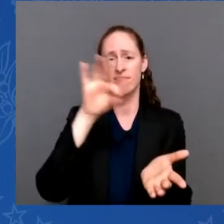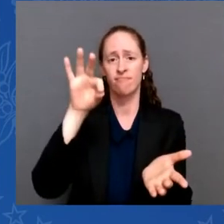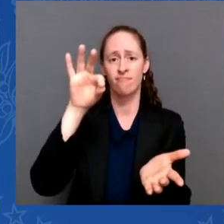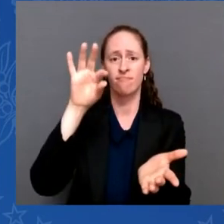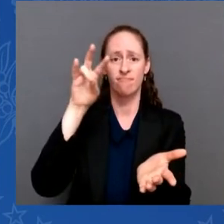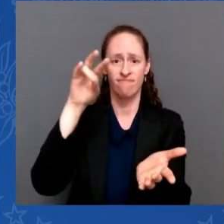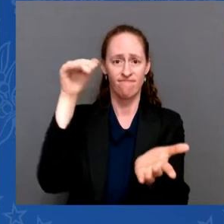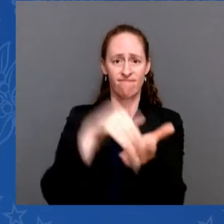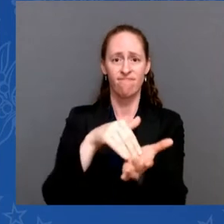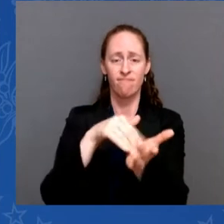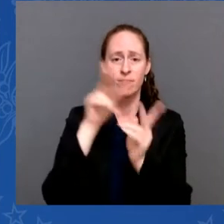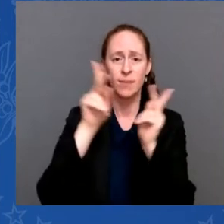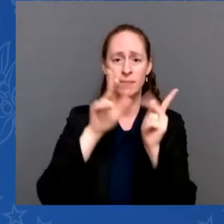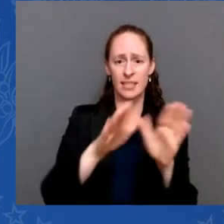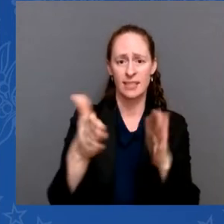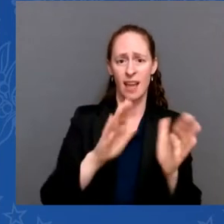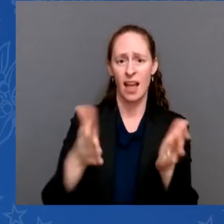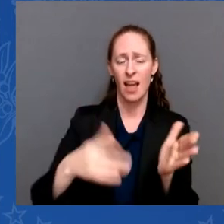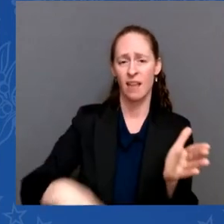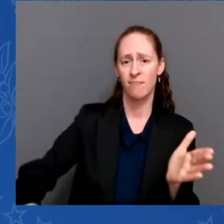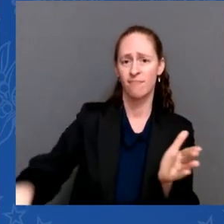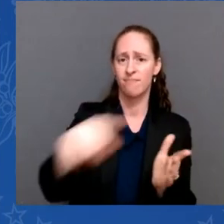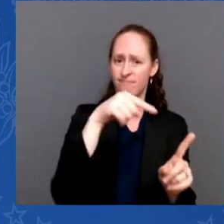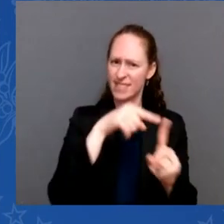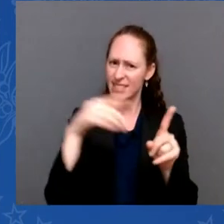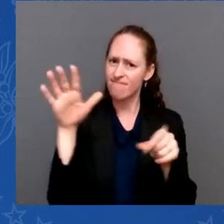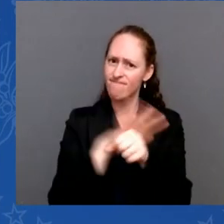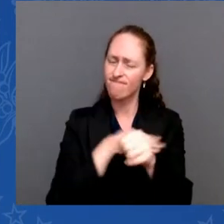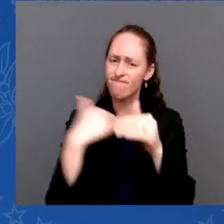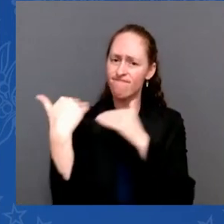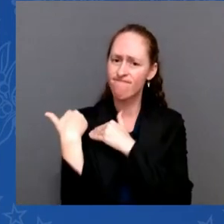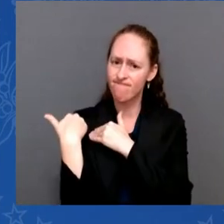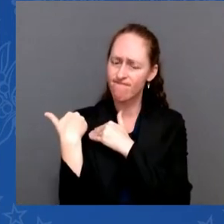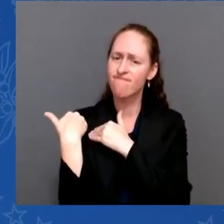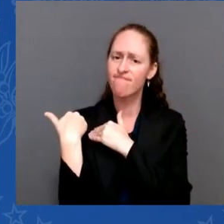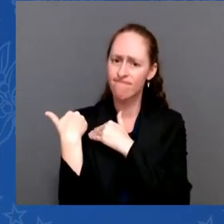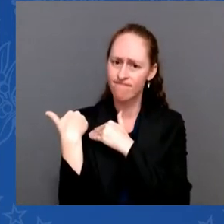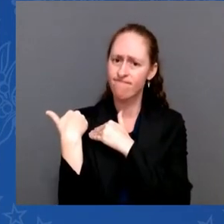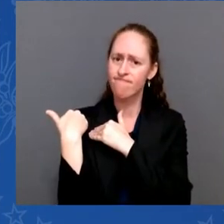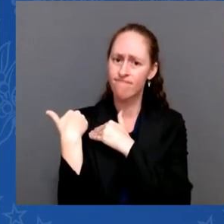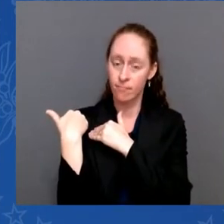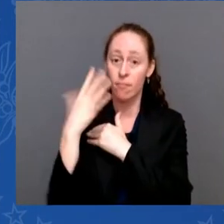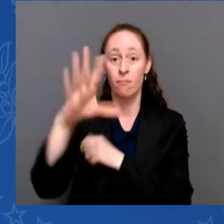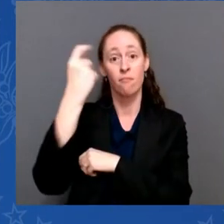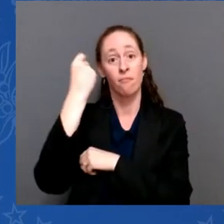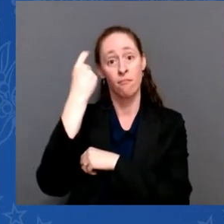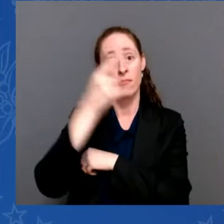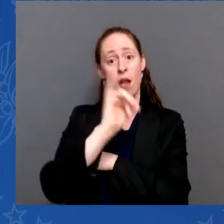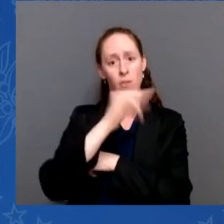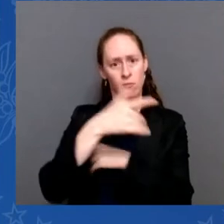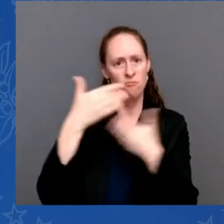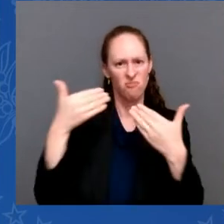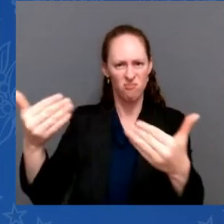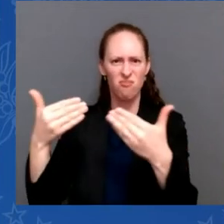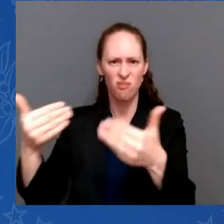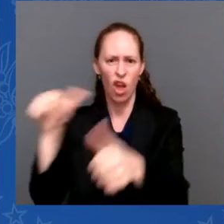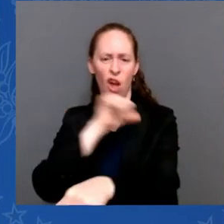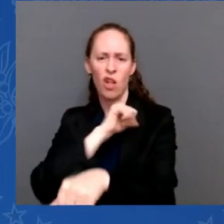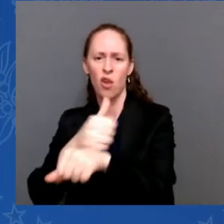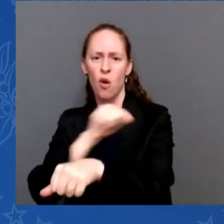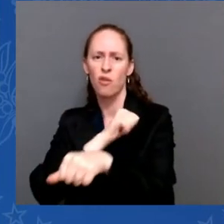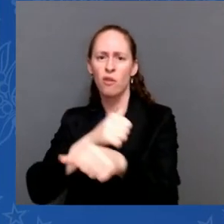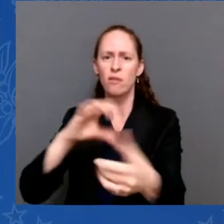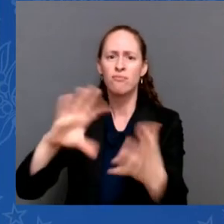the mastermind behind attacks against Americans, including the bombing of the USS Cole in 2000, which killed 17 American